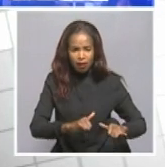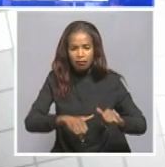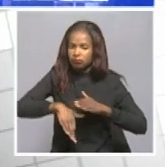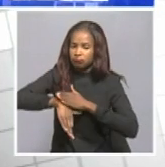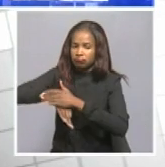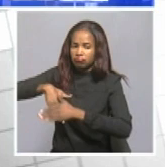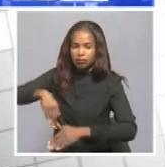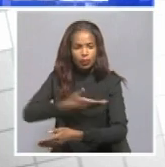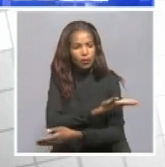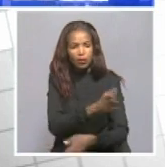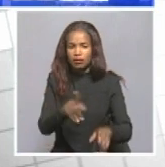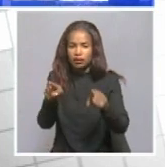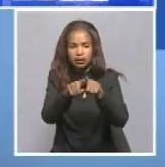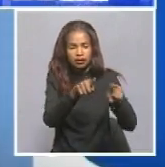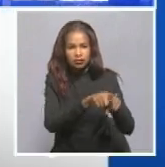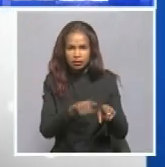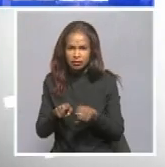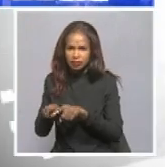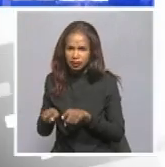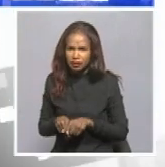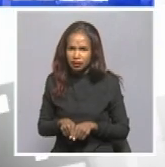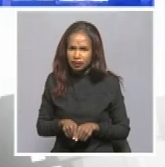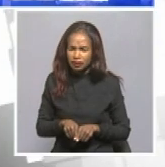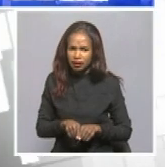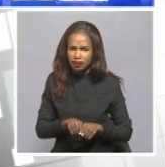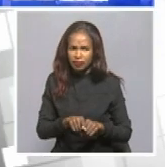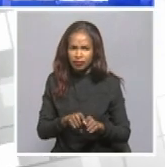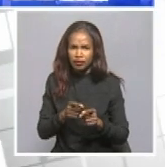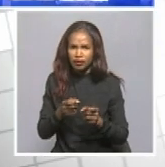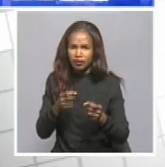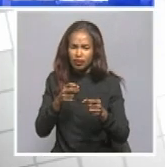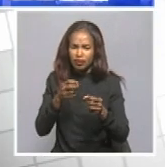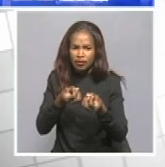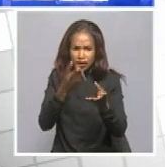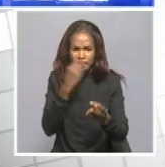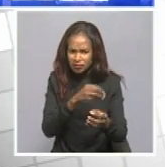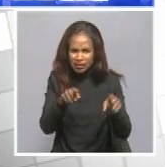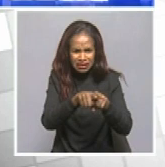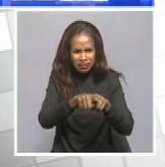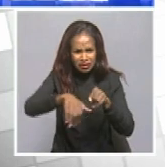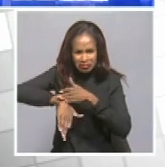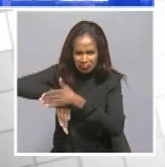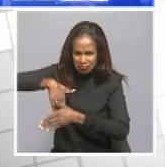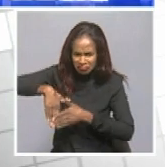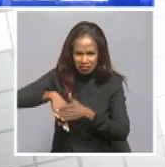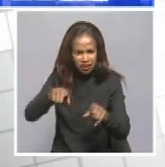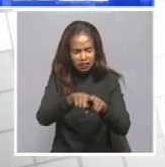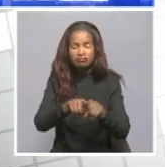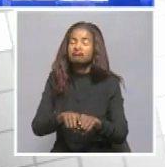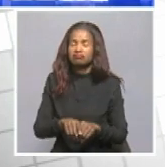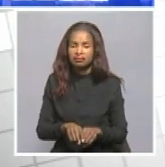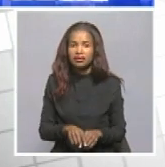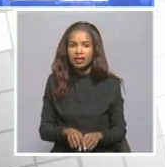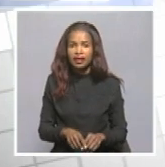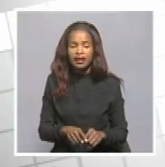applied as you're doing it in Vindook? Yes, arrangements will apply. Fortunately, the